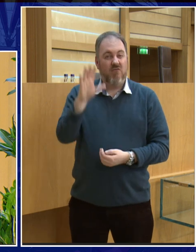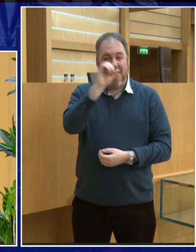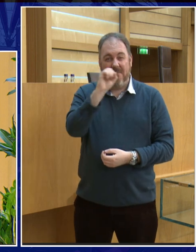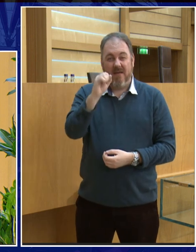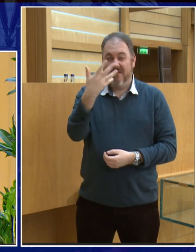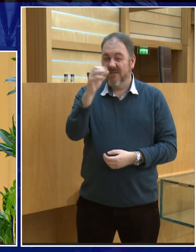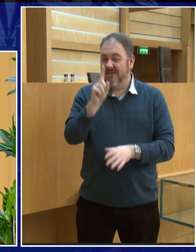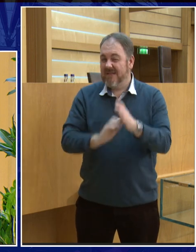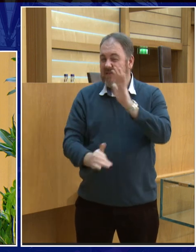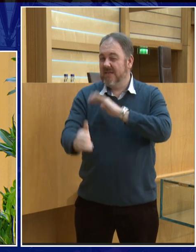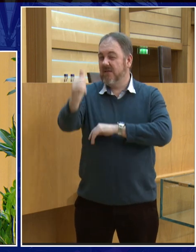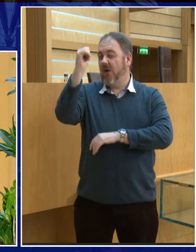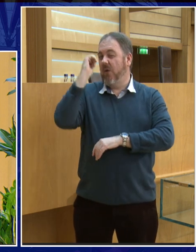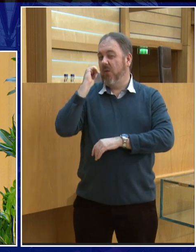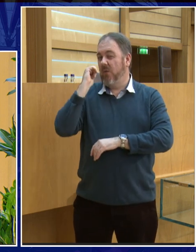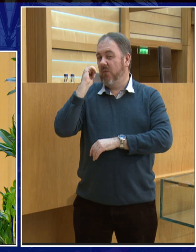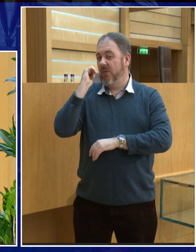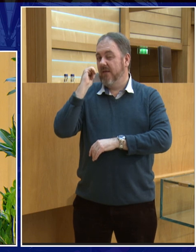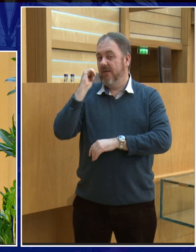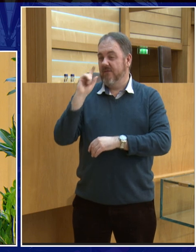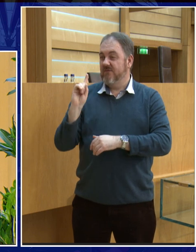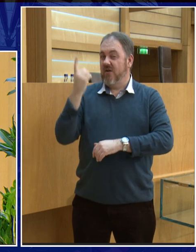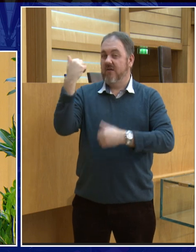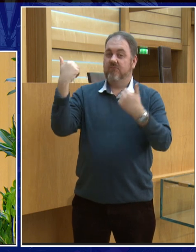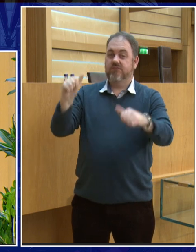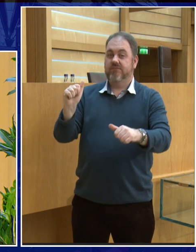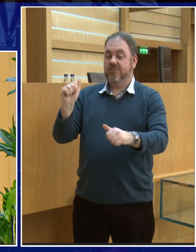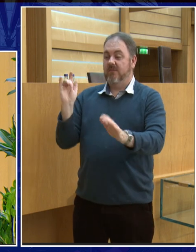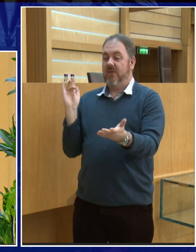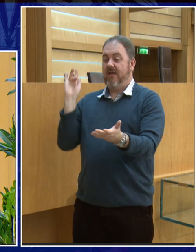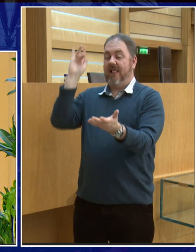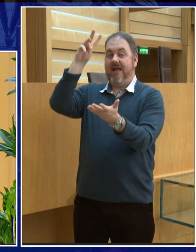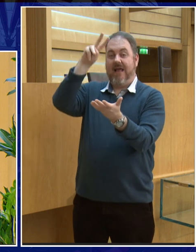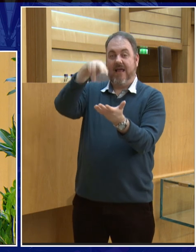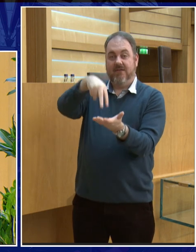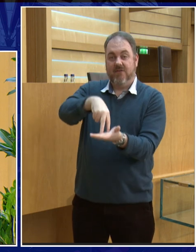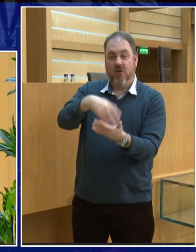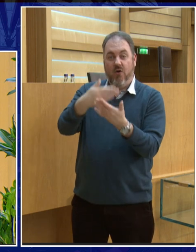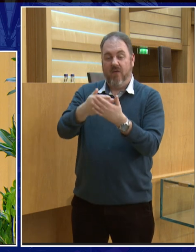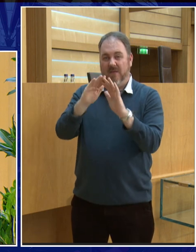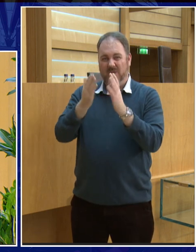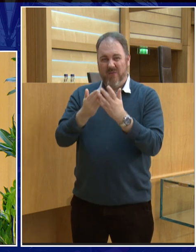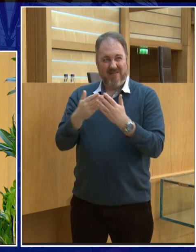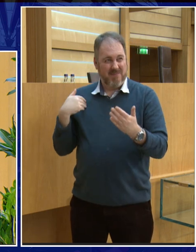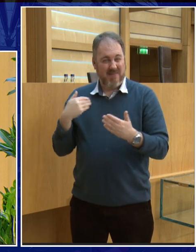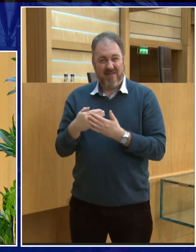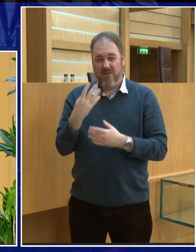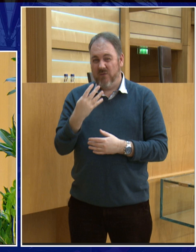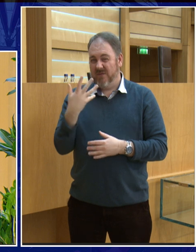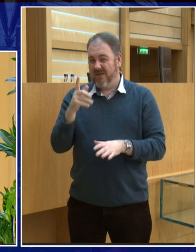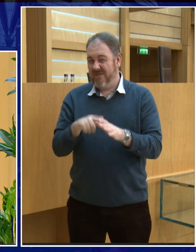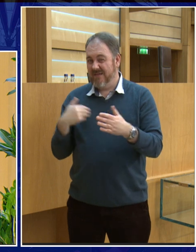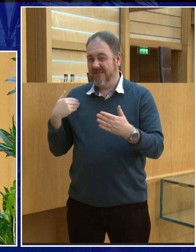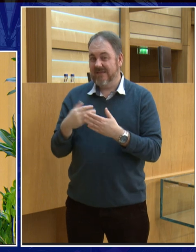ago and it's about 45 years since the last people sort of left the moon and sort of traveled back to that was 1972 so it's a while ago since we've actually been to the moon